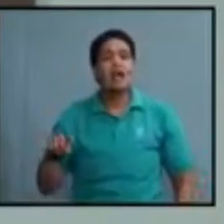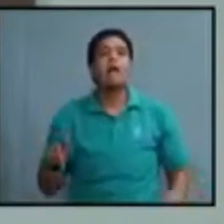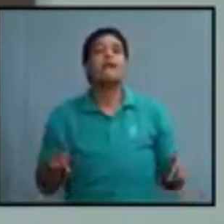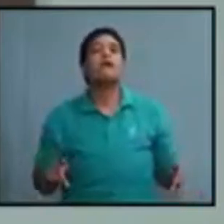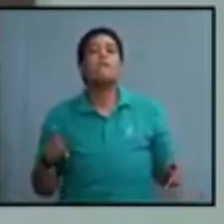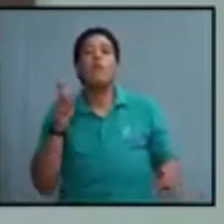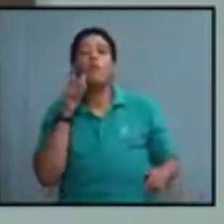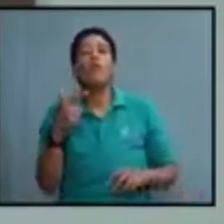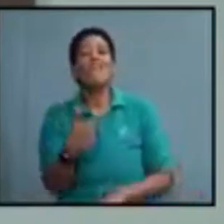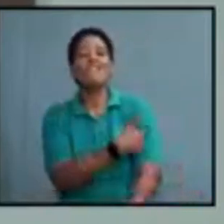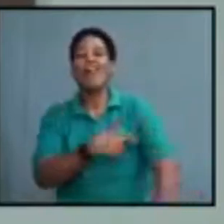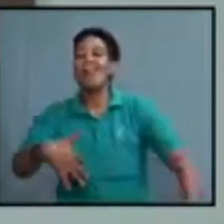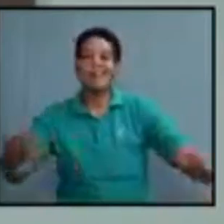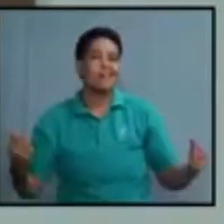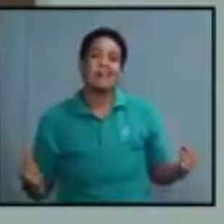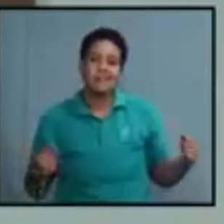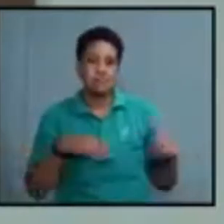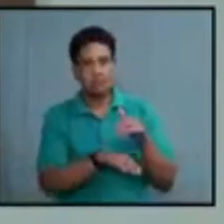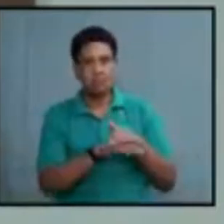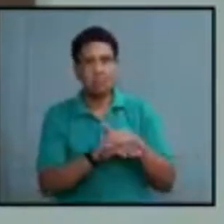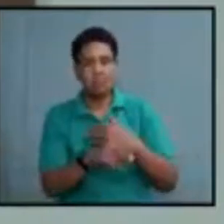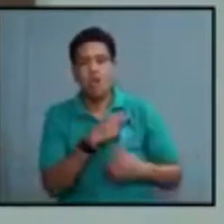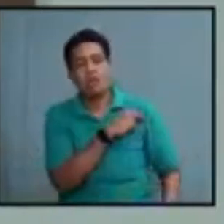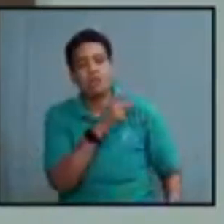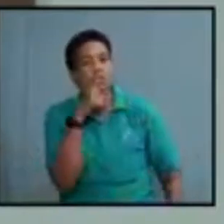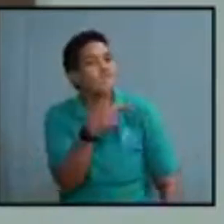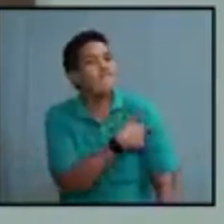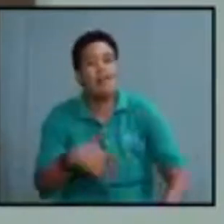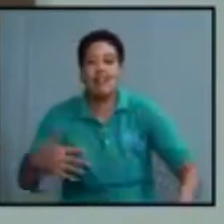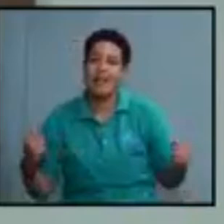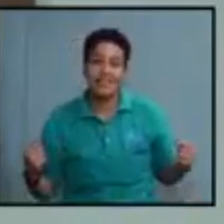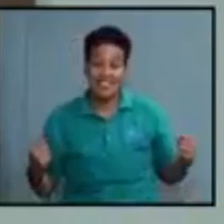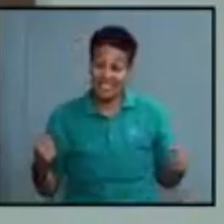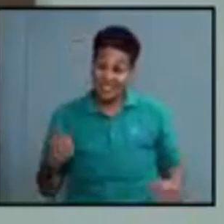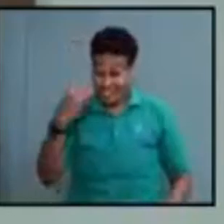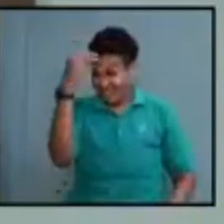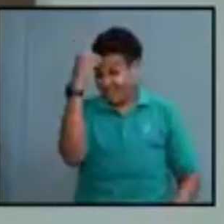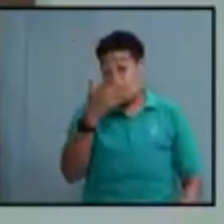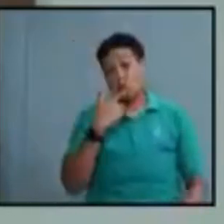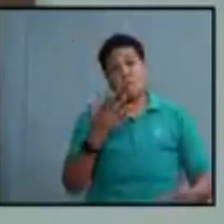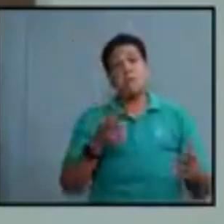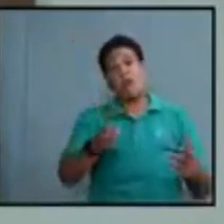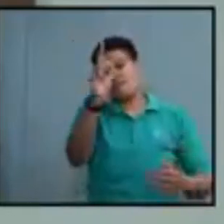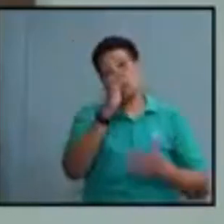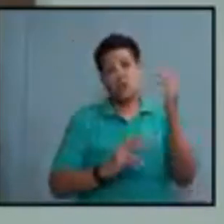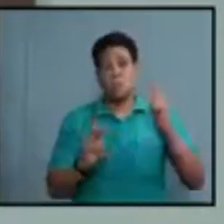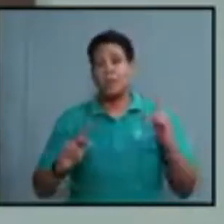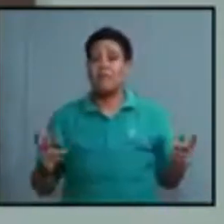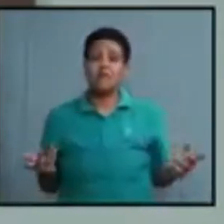unvaccinated. So what I'm about to say may offend some persons,